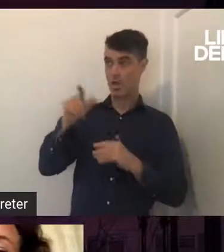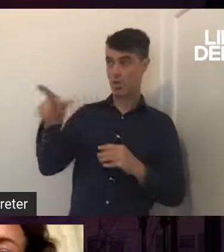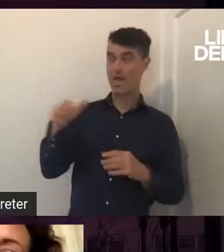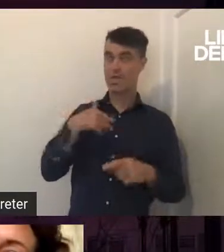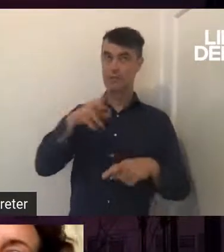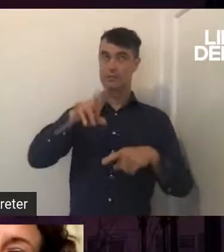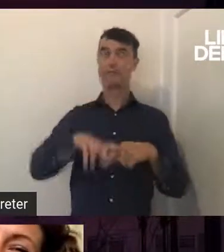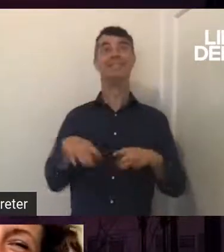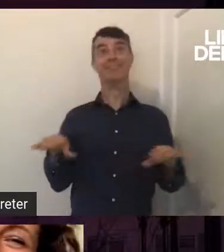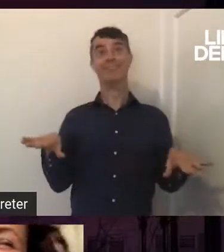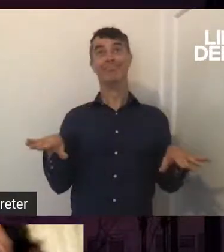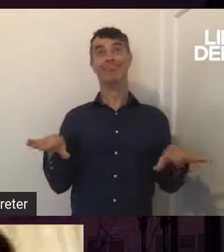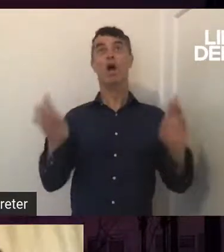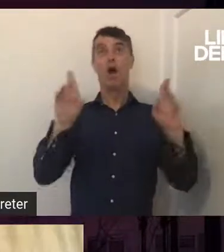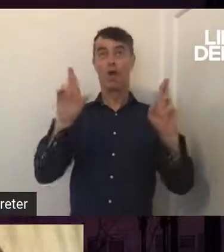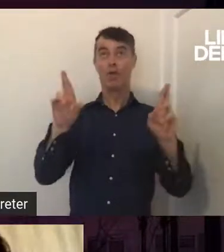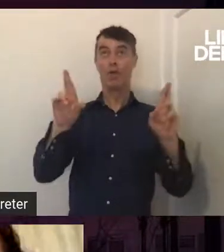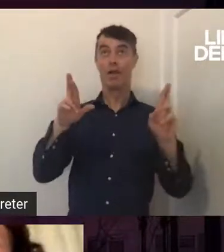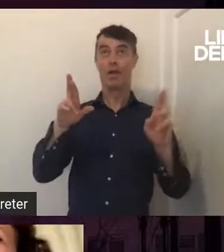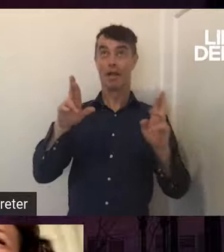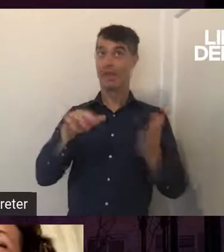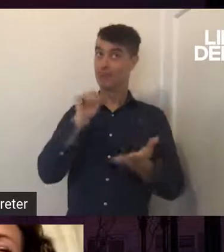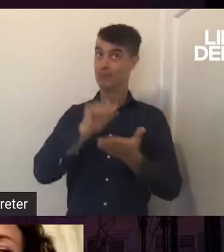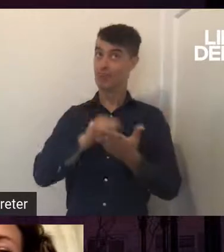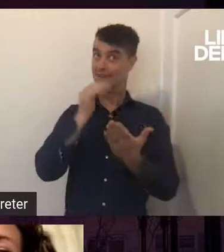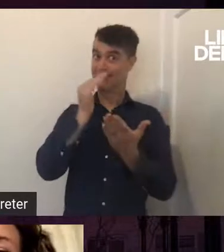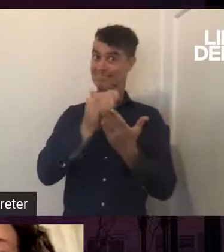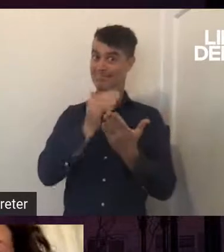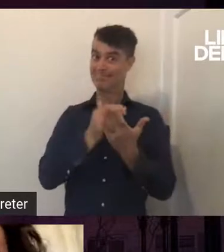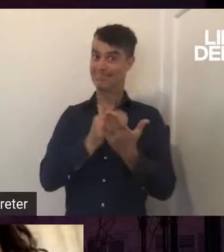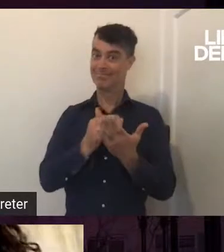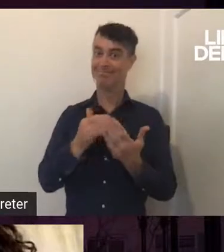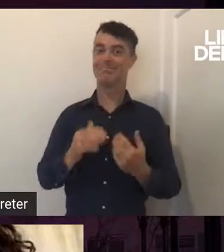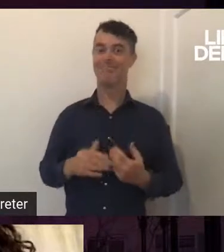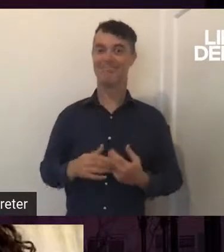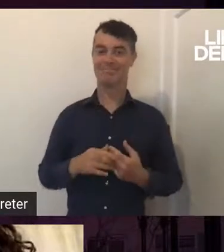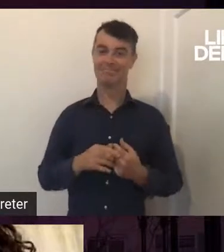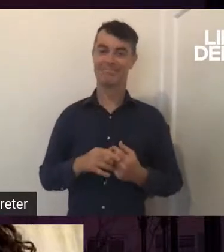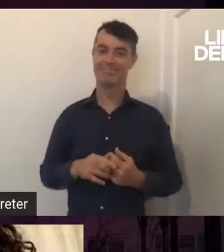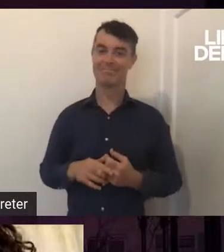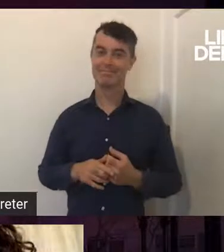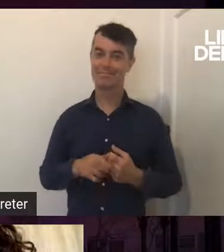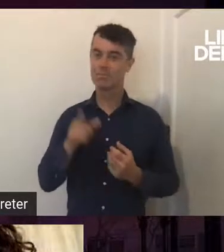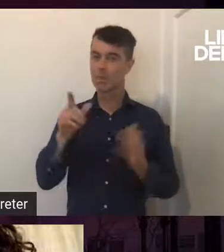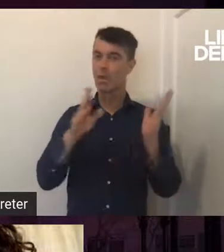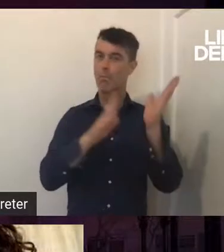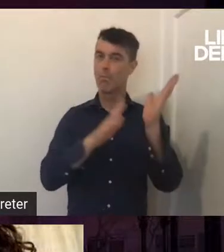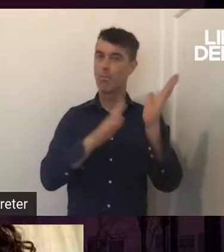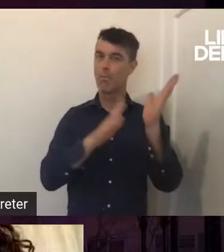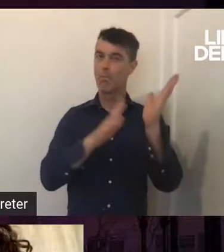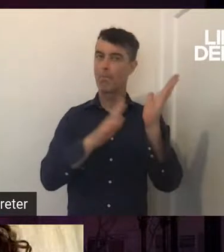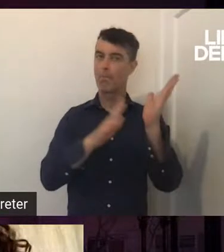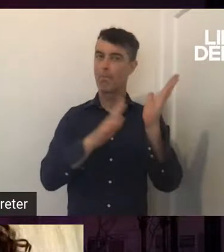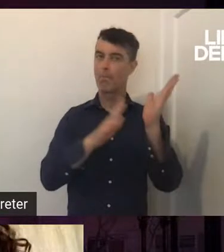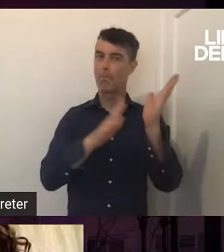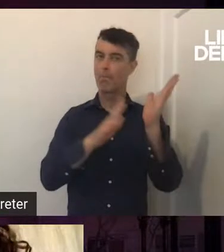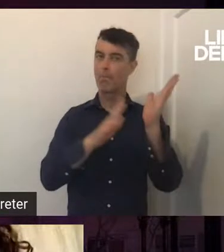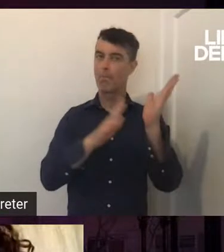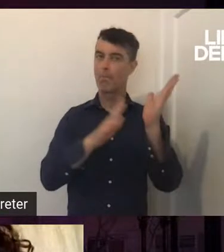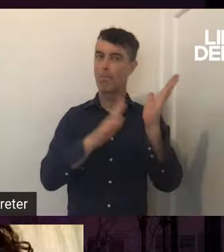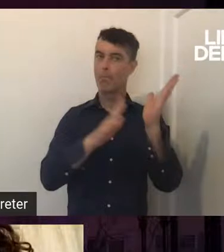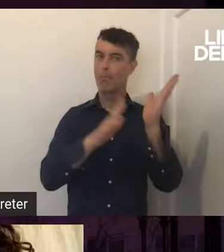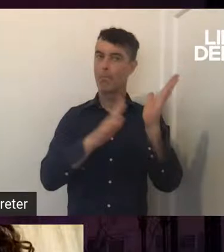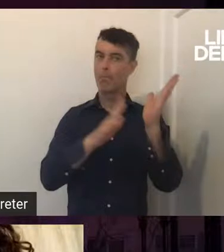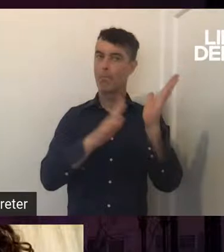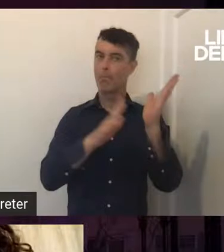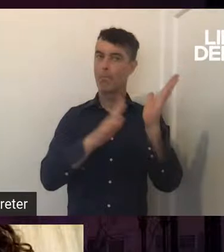sit humbly and hopefully we get it right. I know. So you're a multidisciplinary creative of Yamaji,